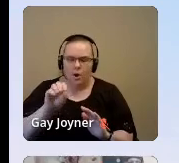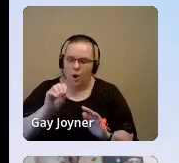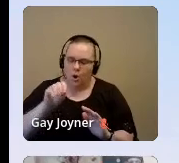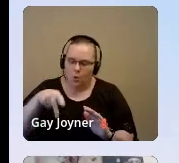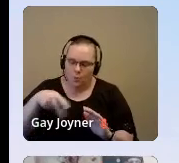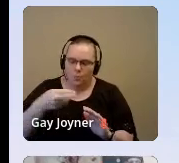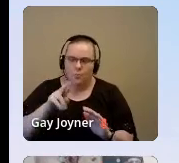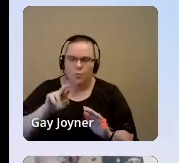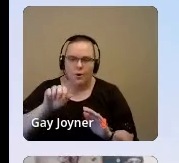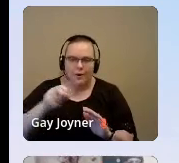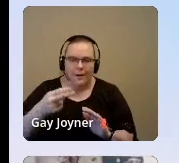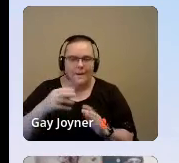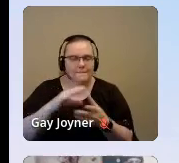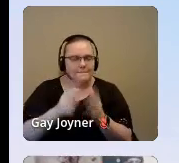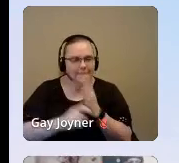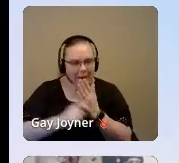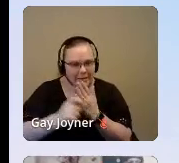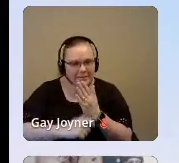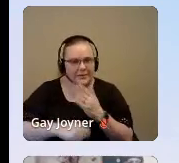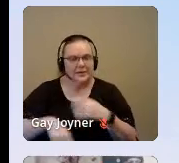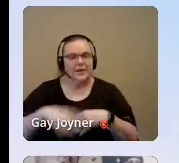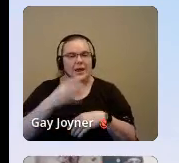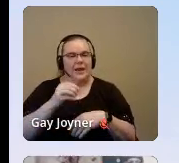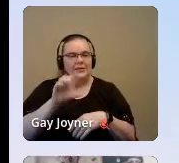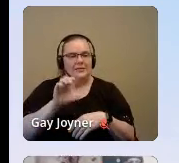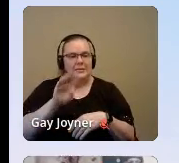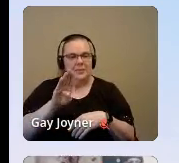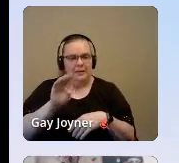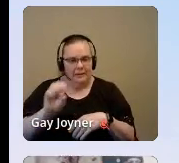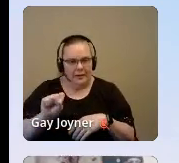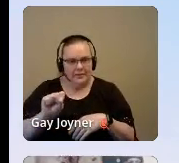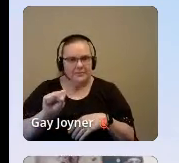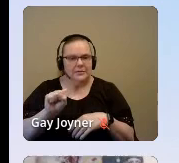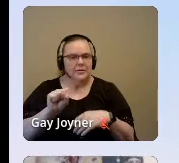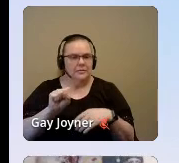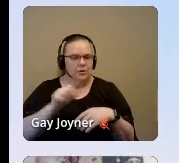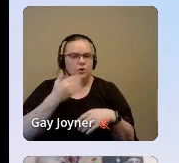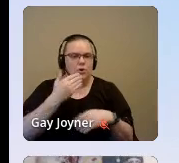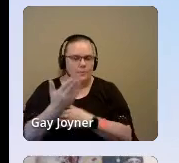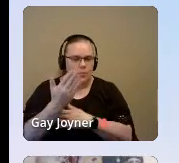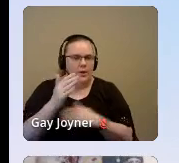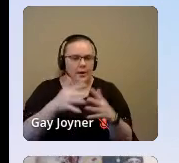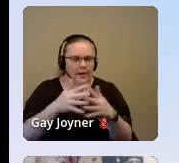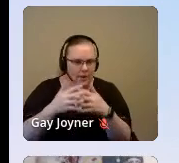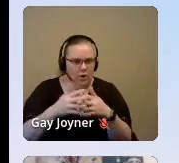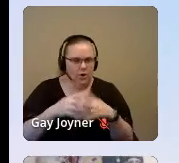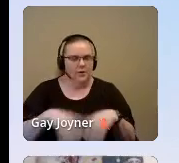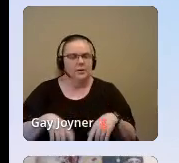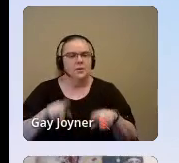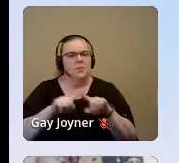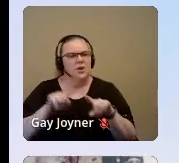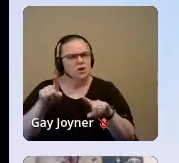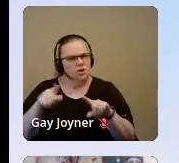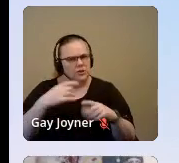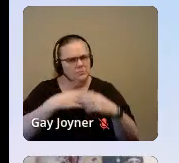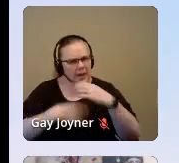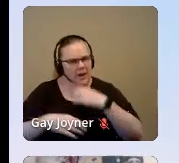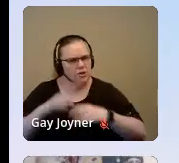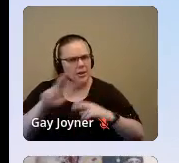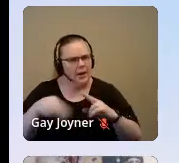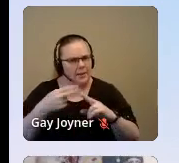King. Kelechi is most passionate about elevating marginalized voices of those whose lived